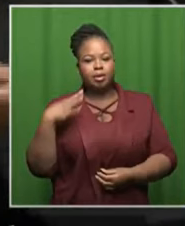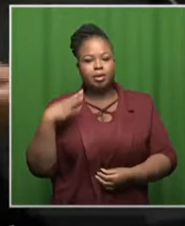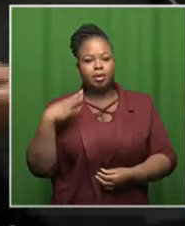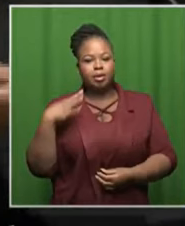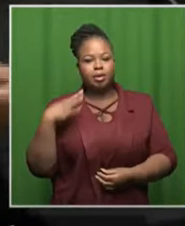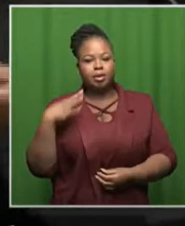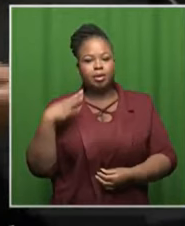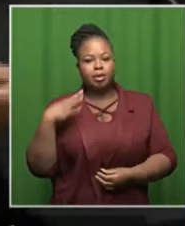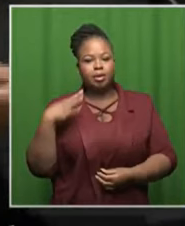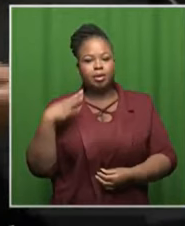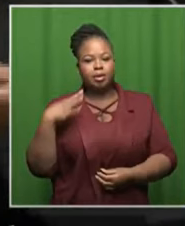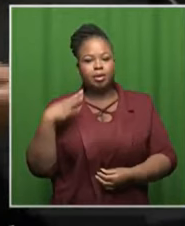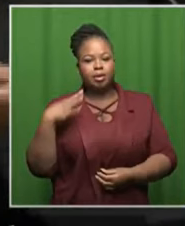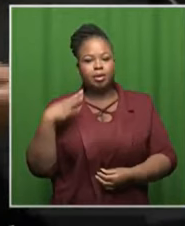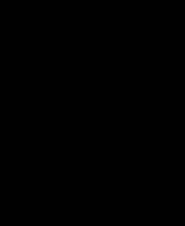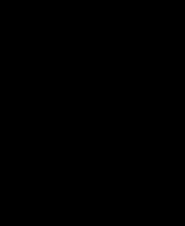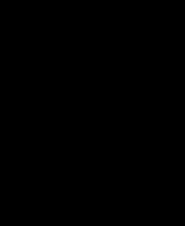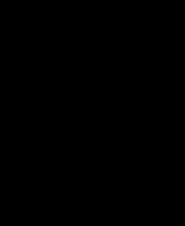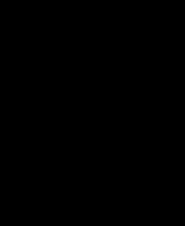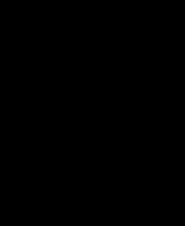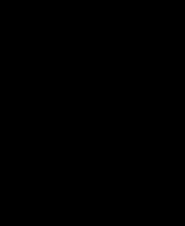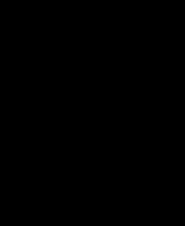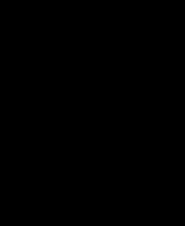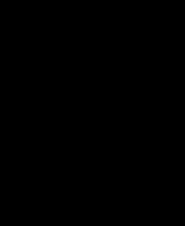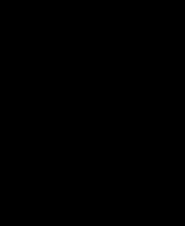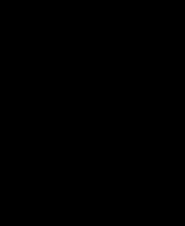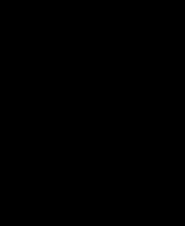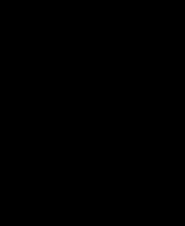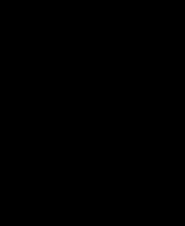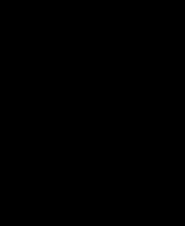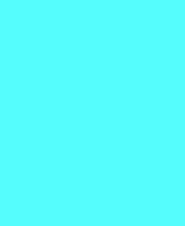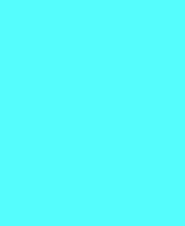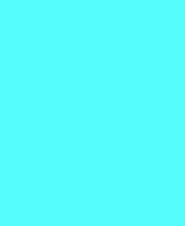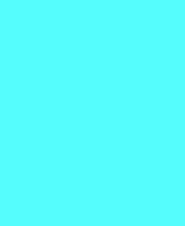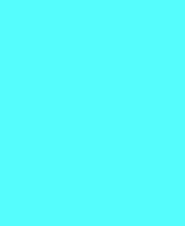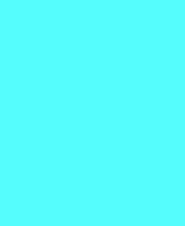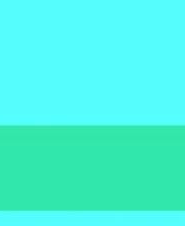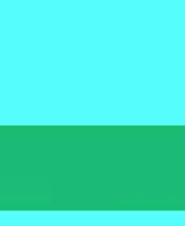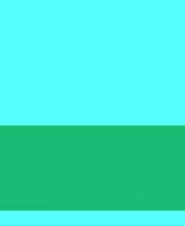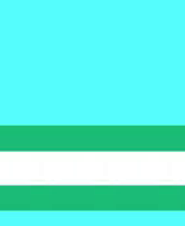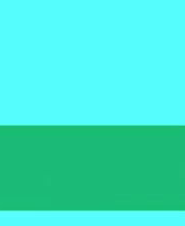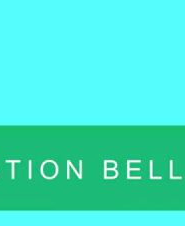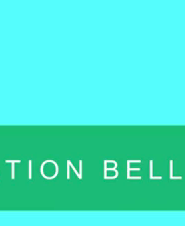that's all i would want to say about that you know that's a good interview anyways but